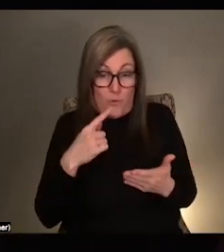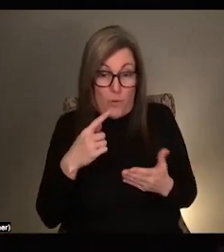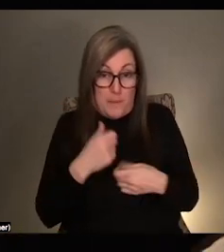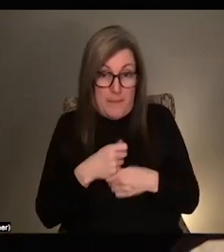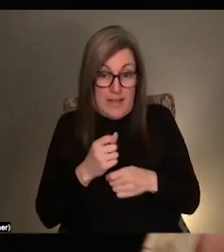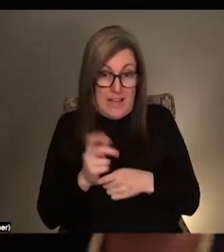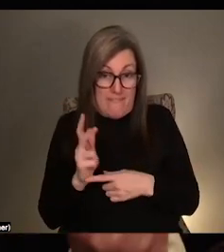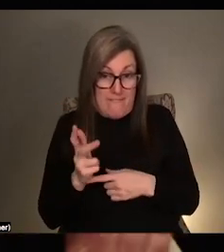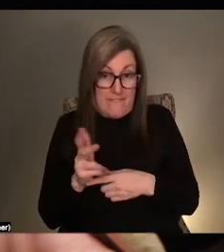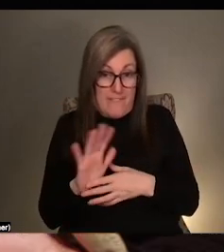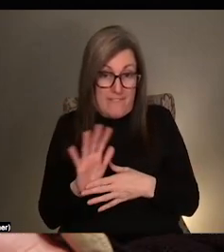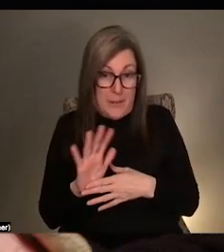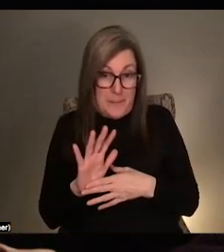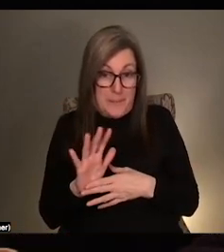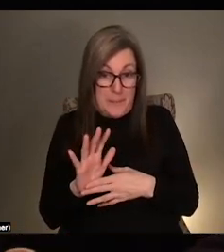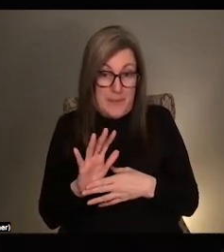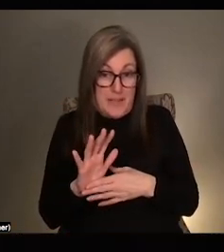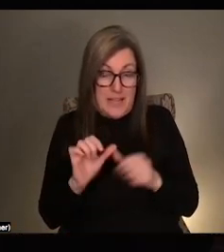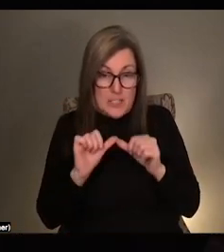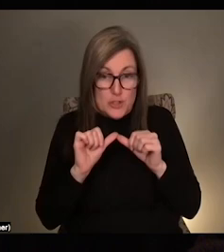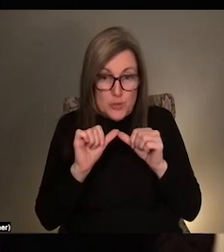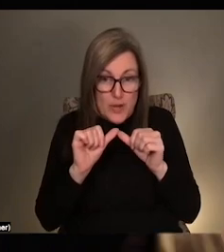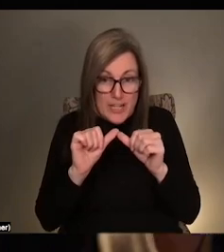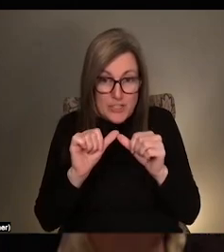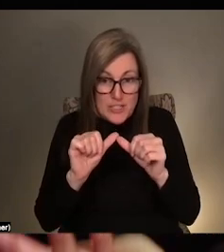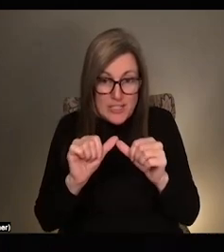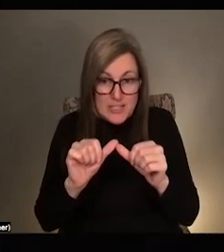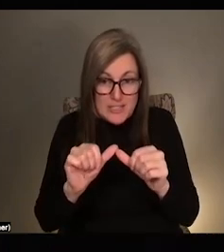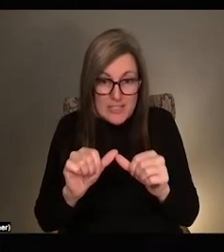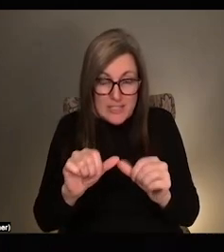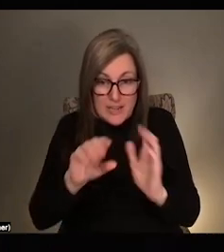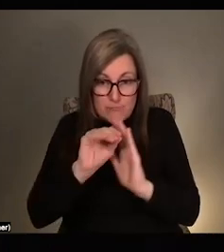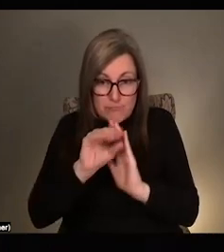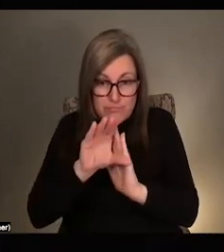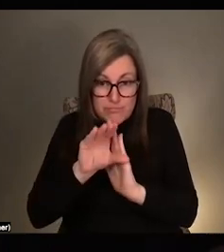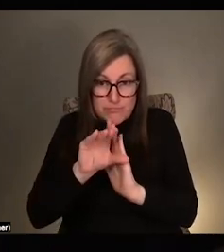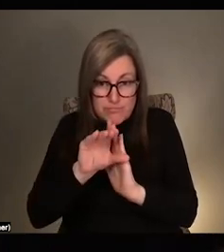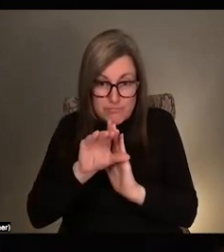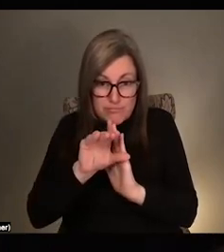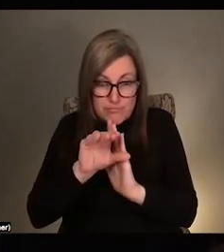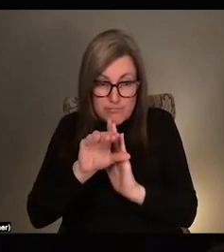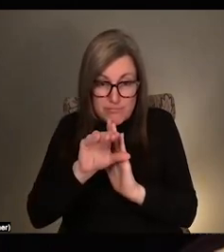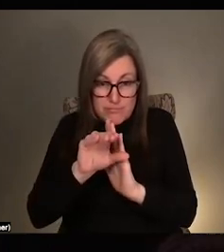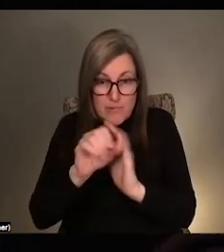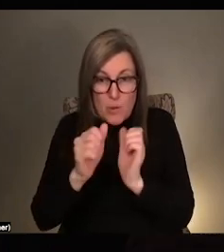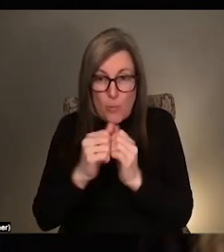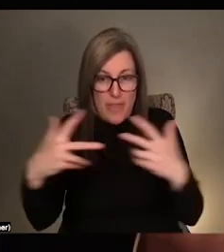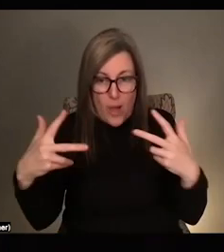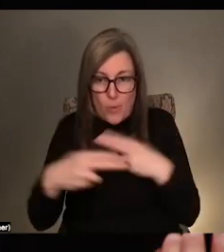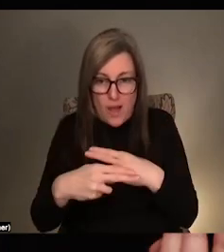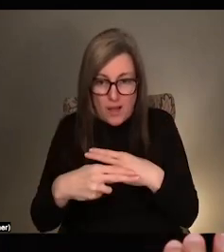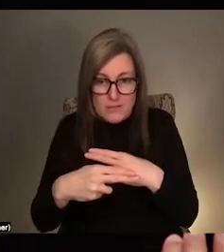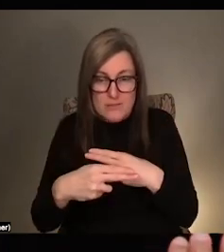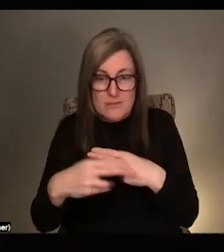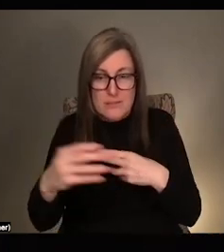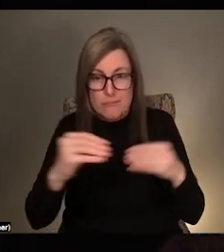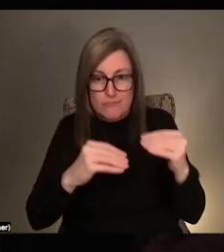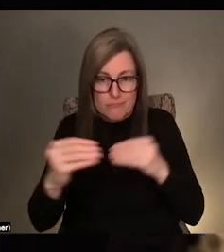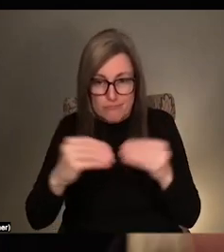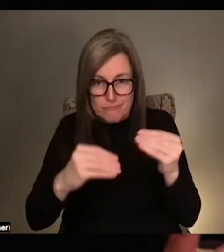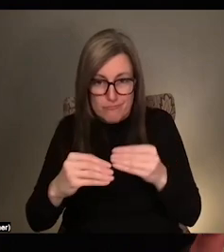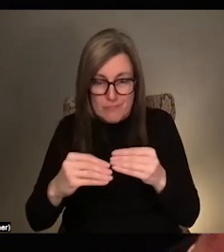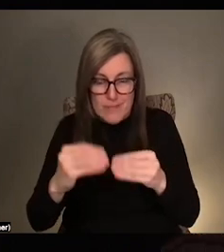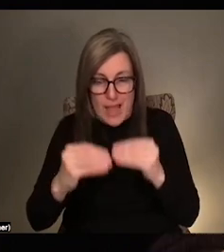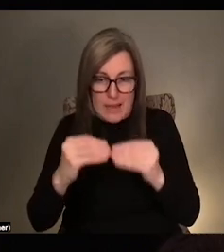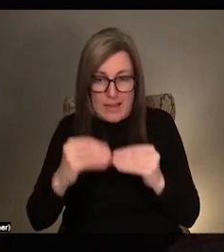around duration and not cutting. And I was sort of like thinking about that idea, like in the context of art, which is like,